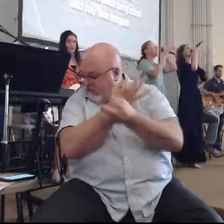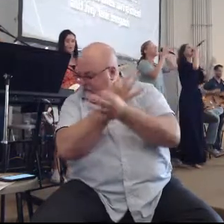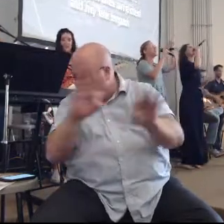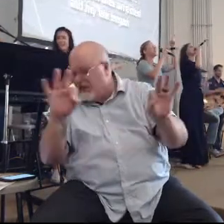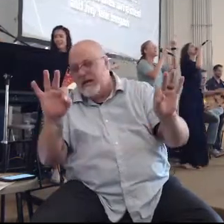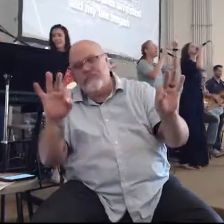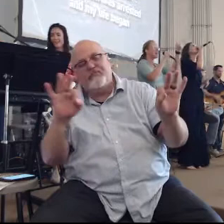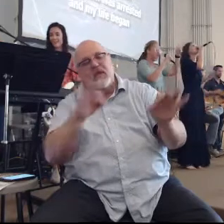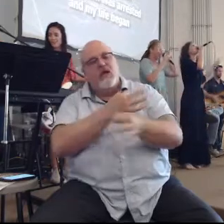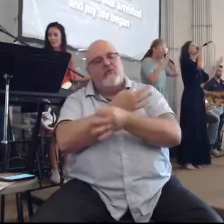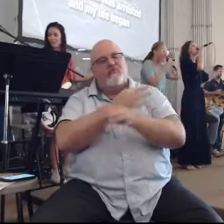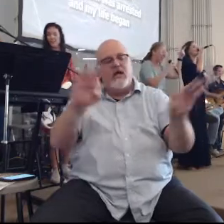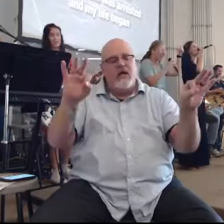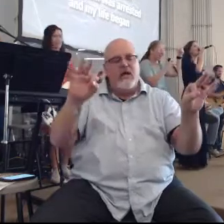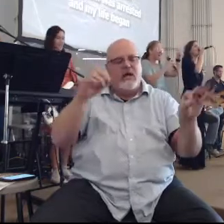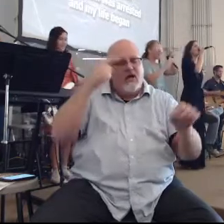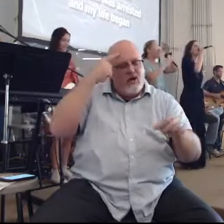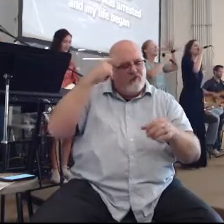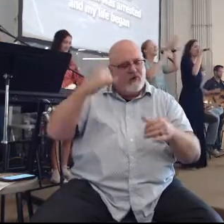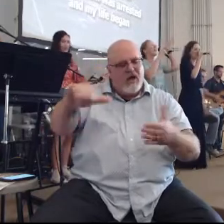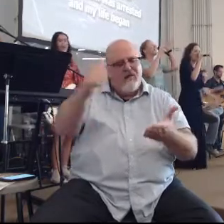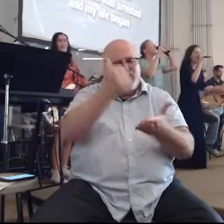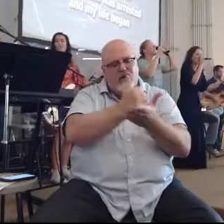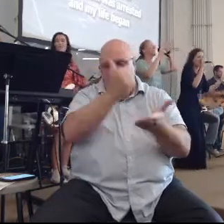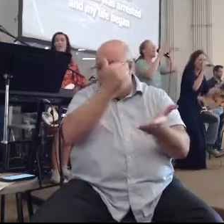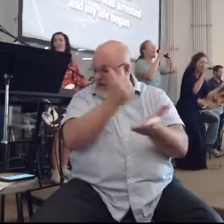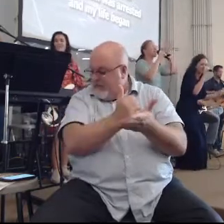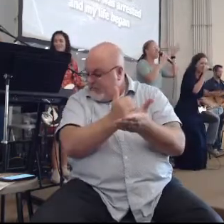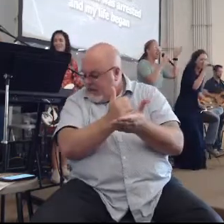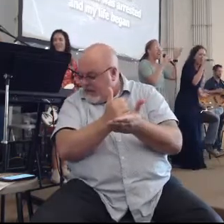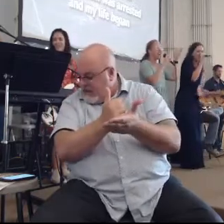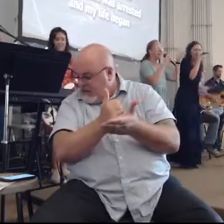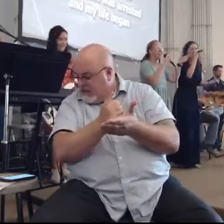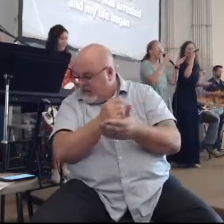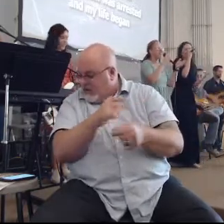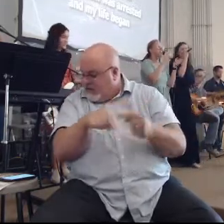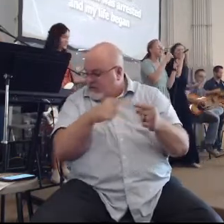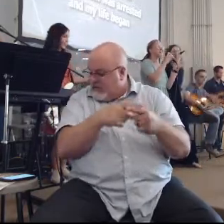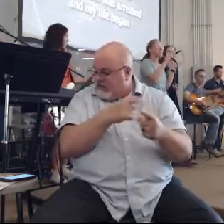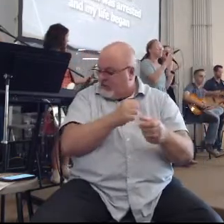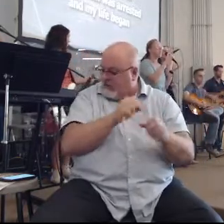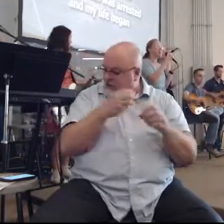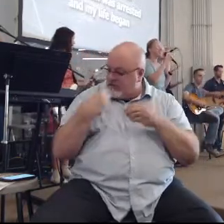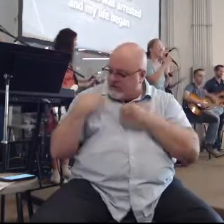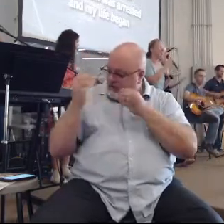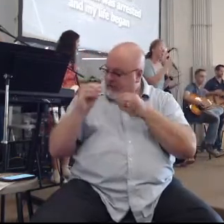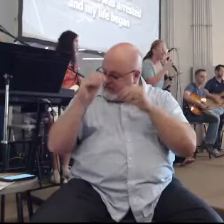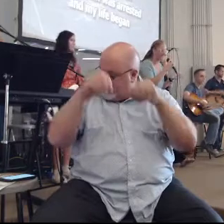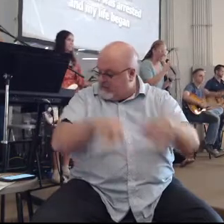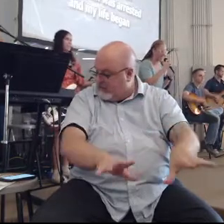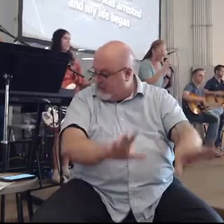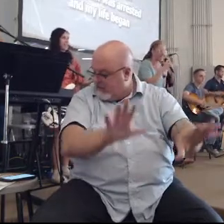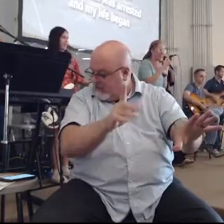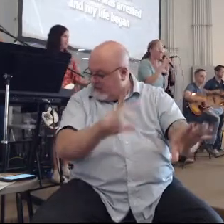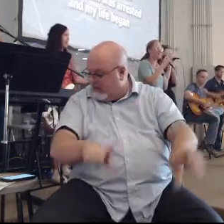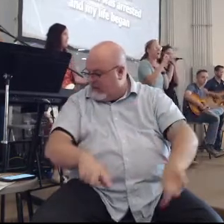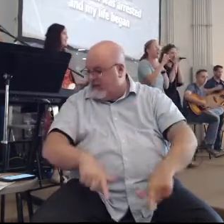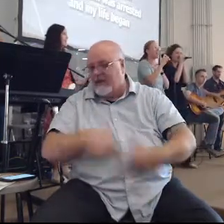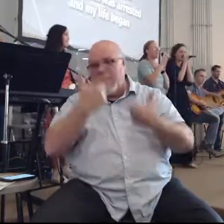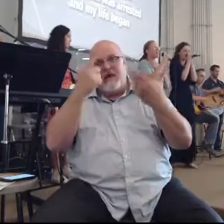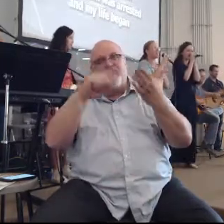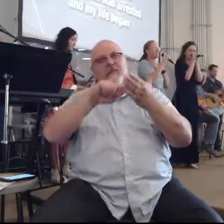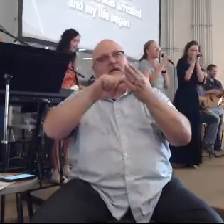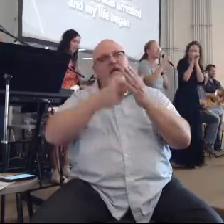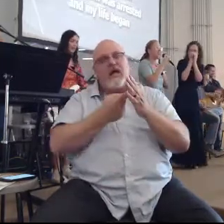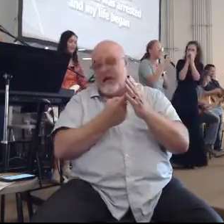So we're free, forever we're free, when death was arrested, in